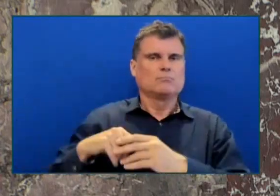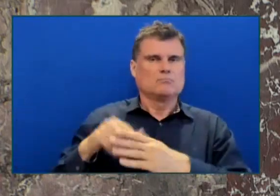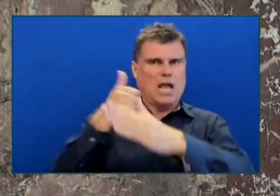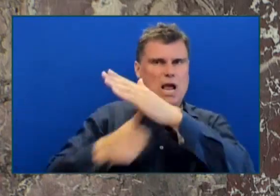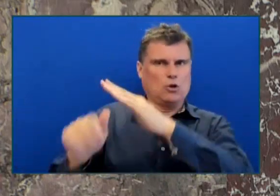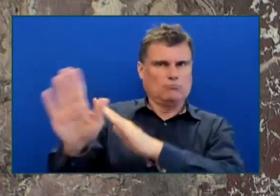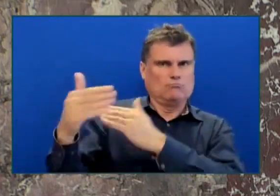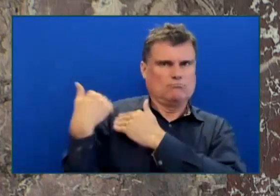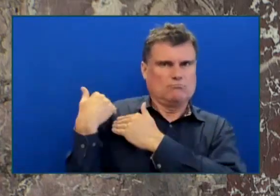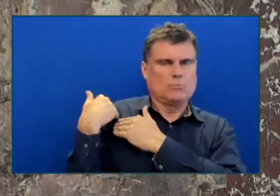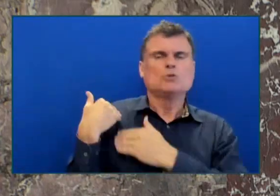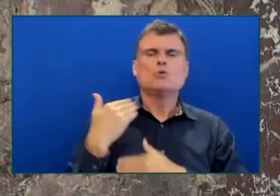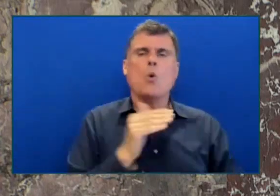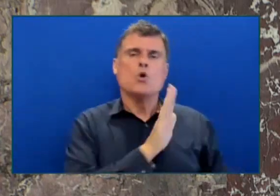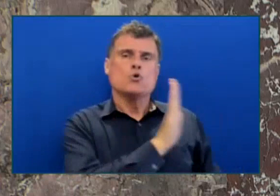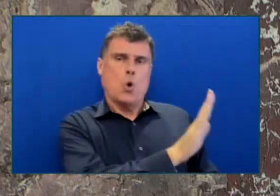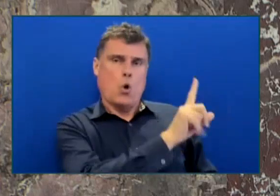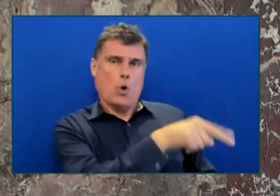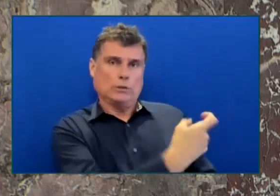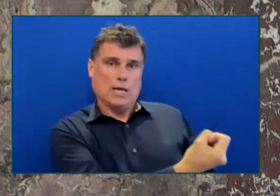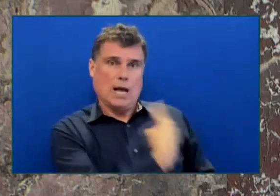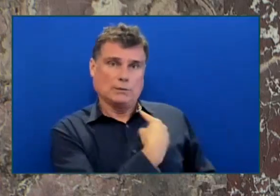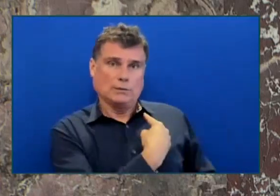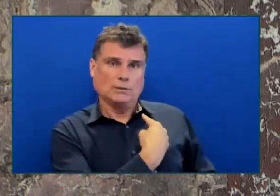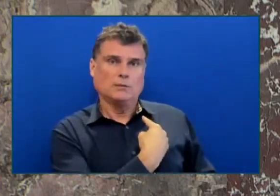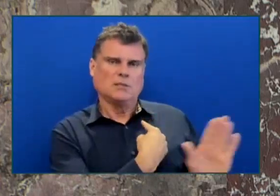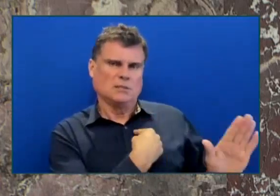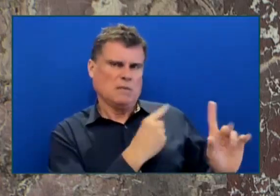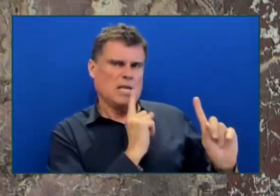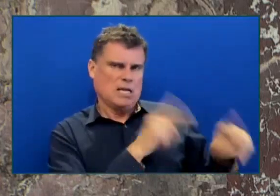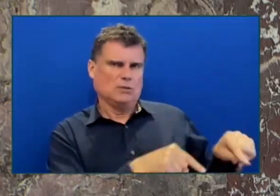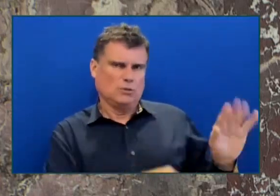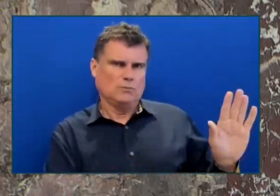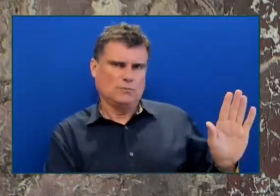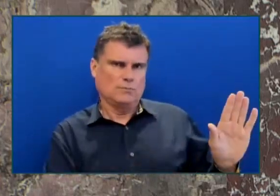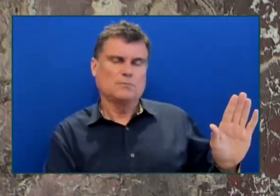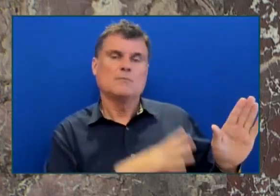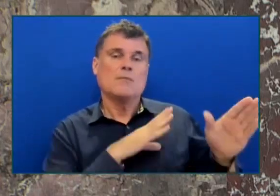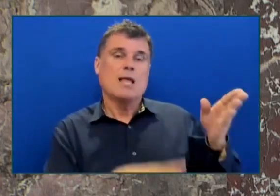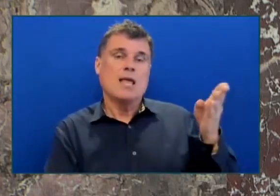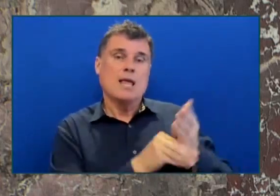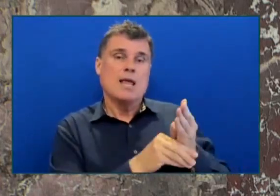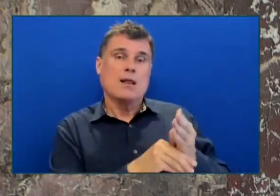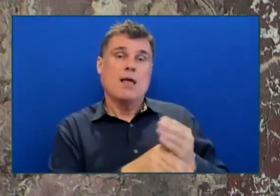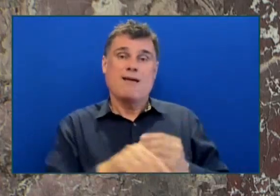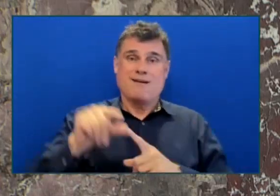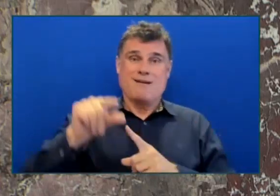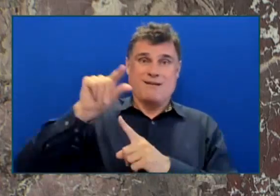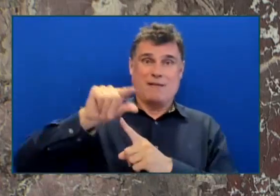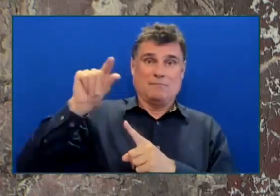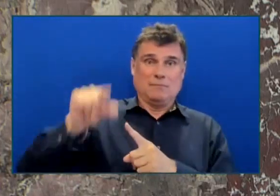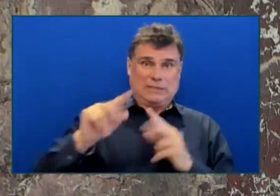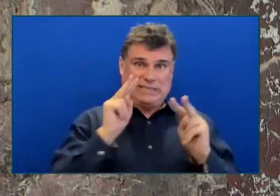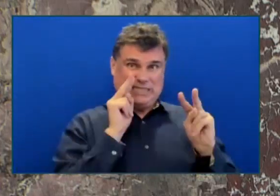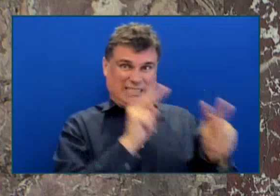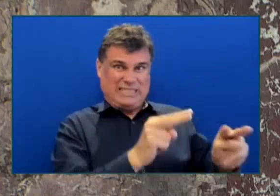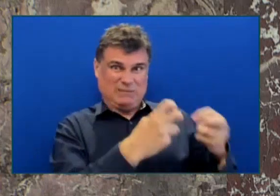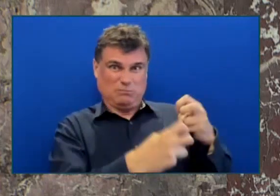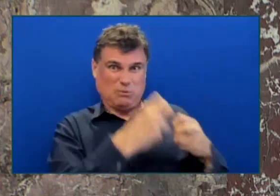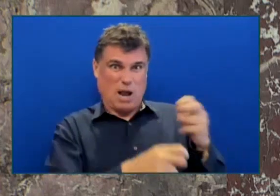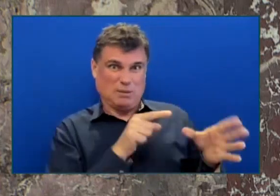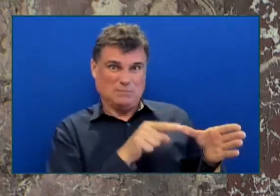sees a problem When we see an issue We take action to investigate it And expose it to the public